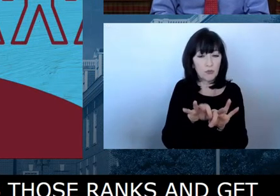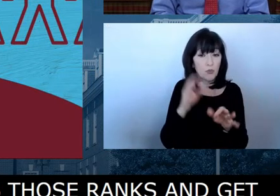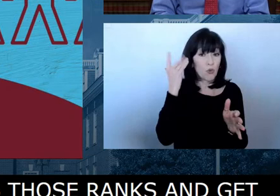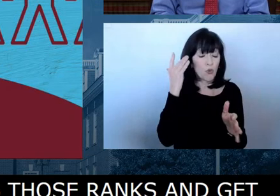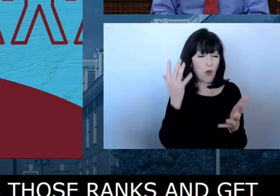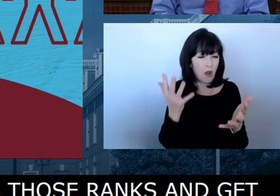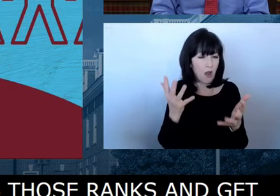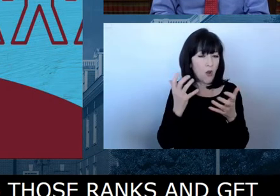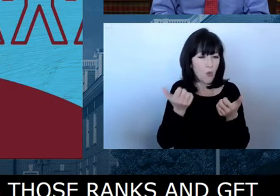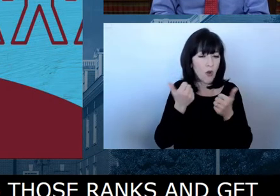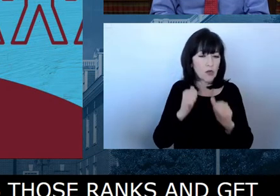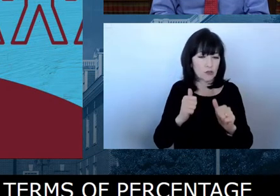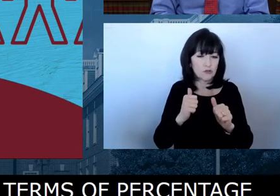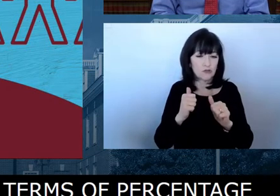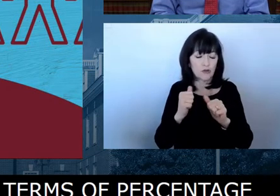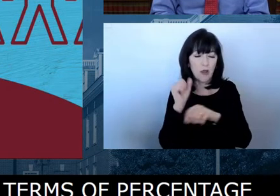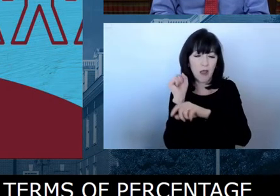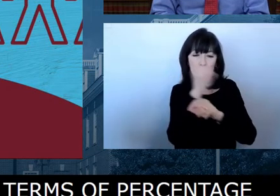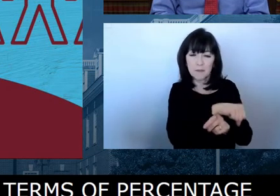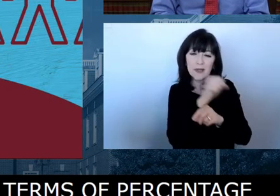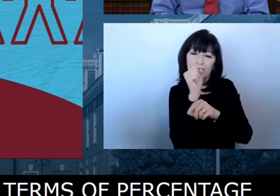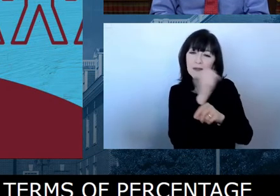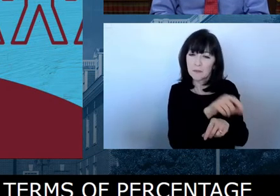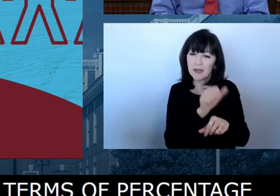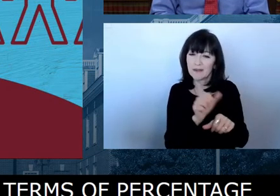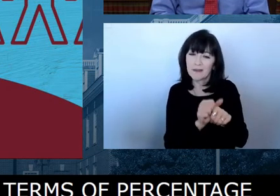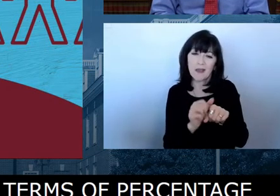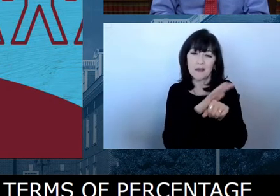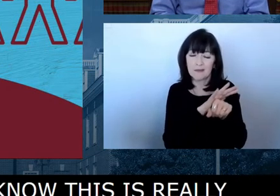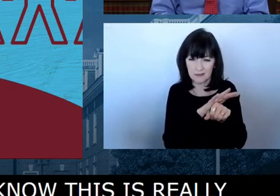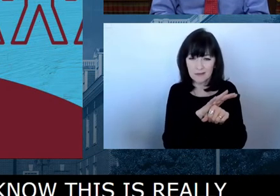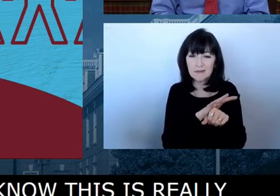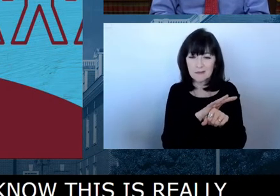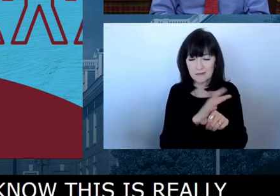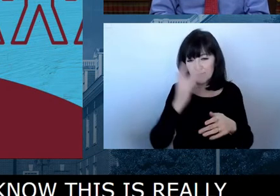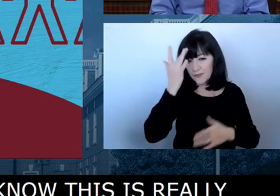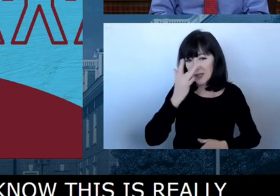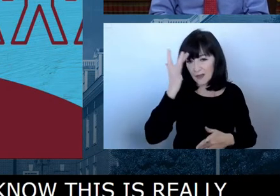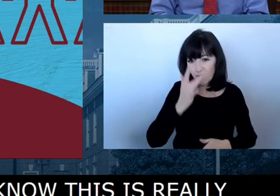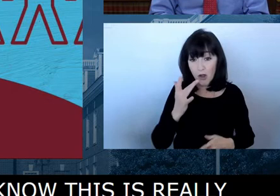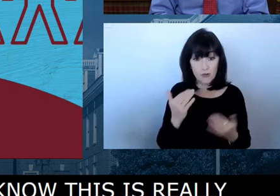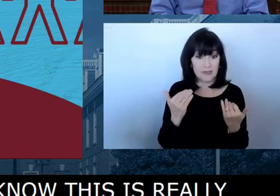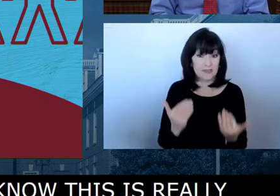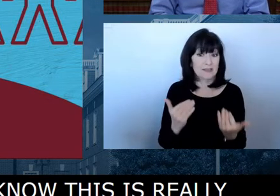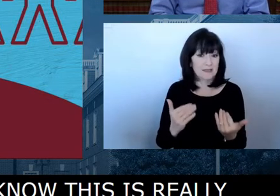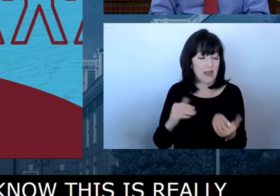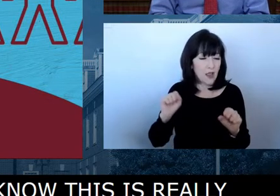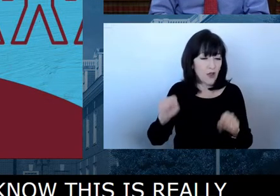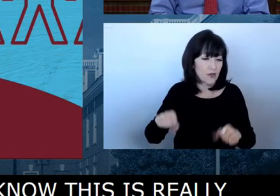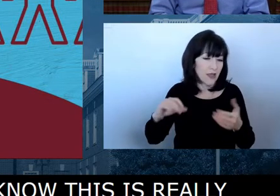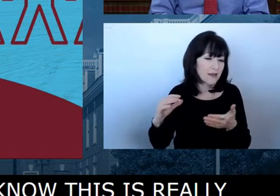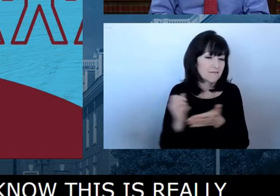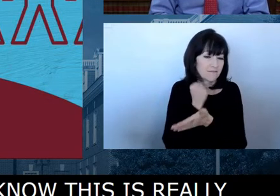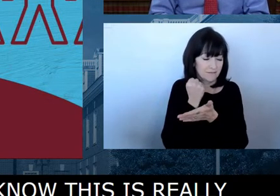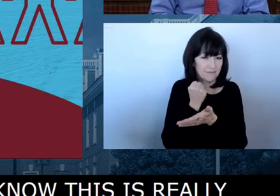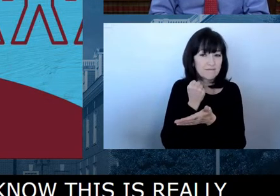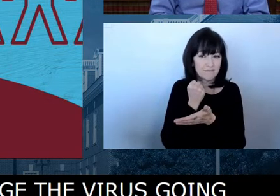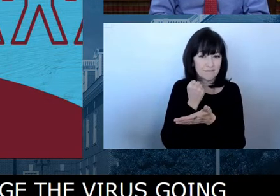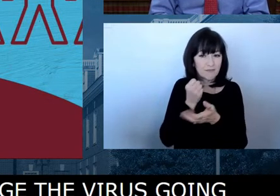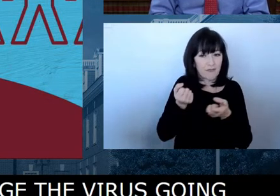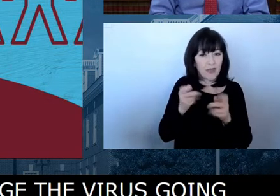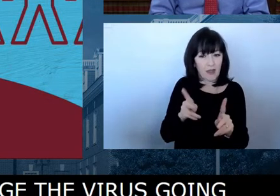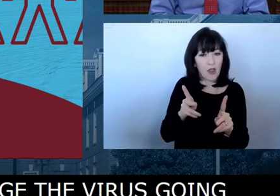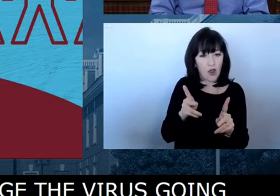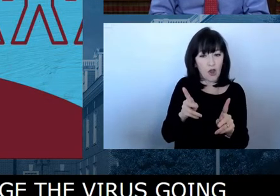going forward, keep our children in school, keep our businesses open. We have a real opportunity now as we get into the, uh, late, uh, winter